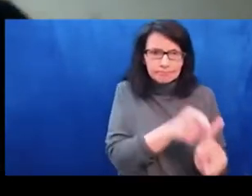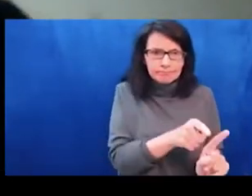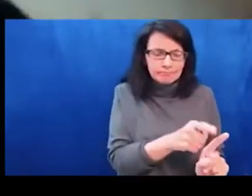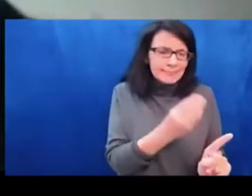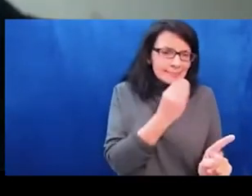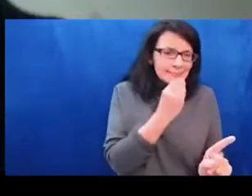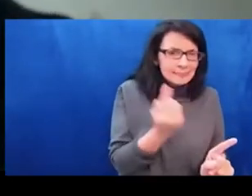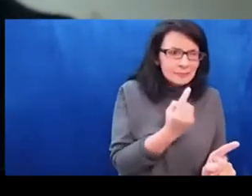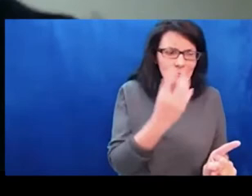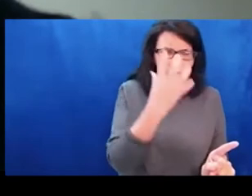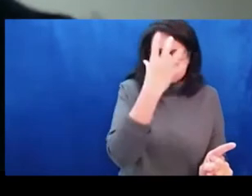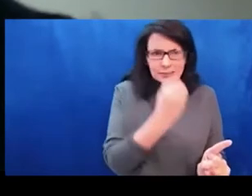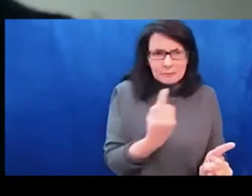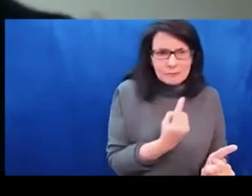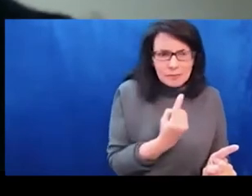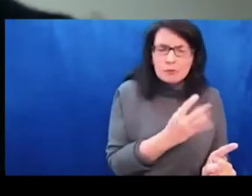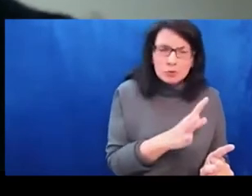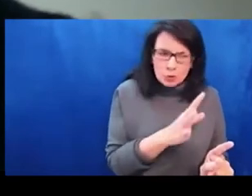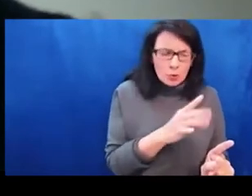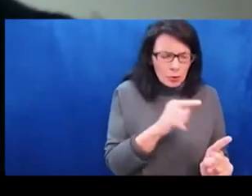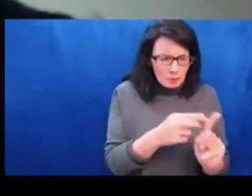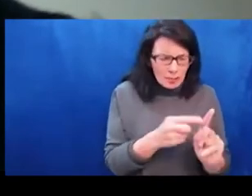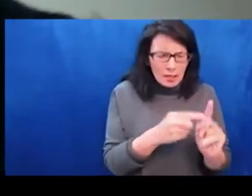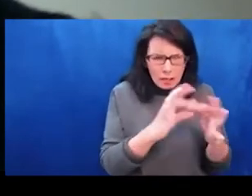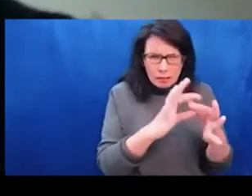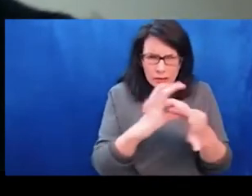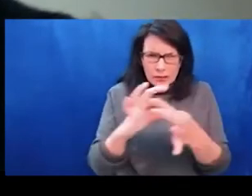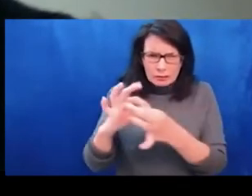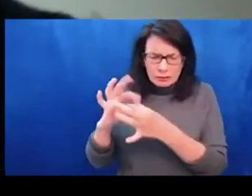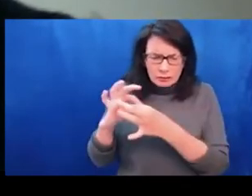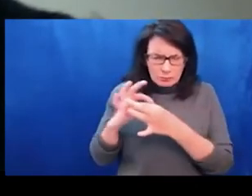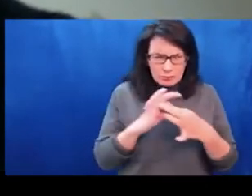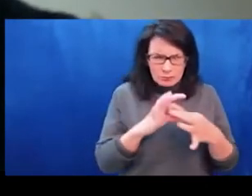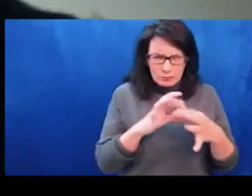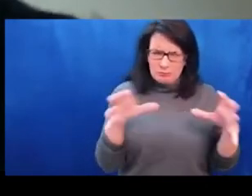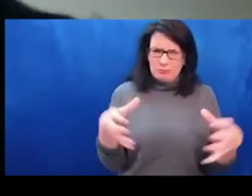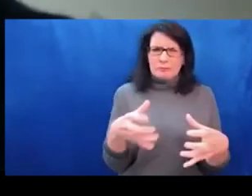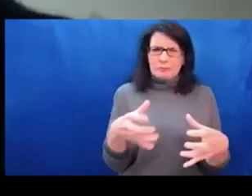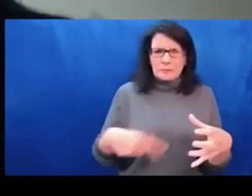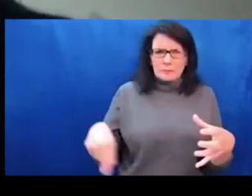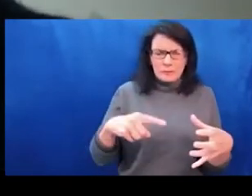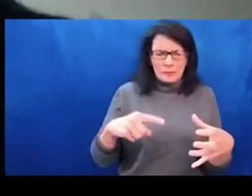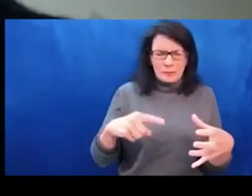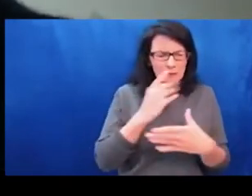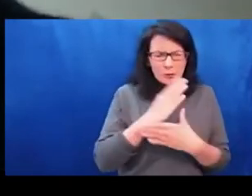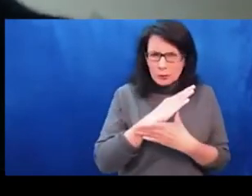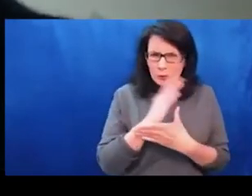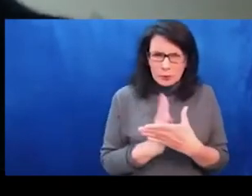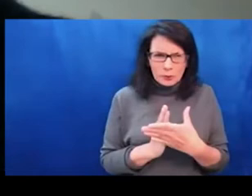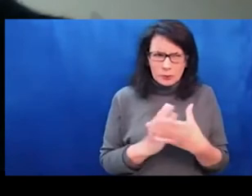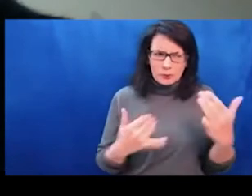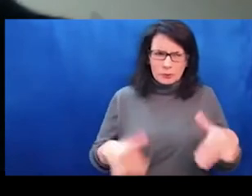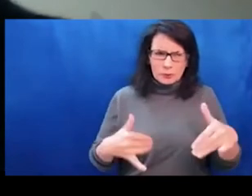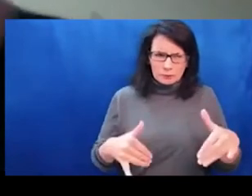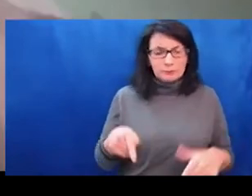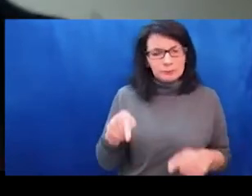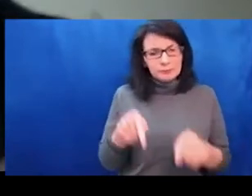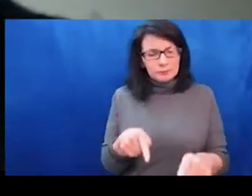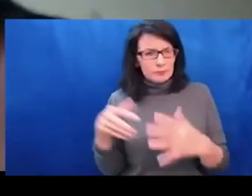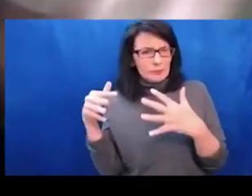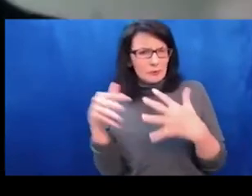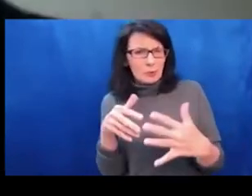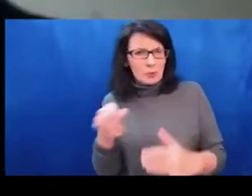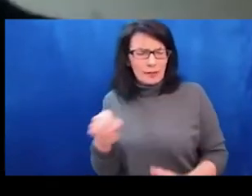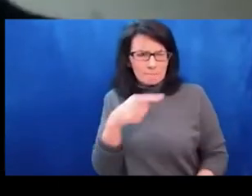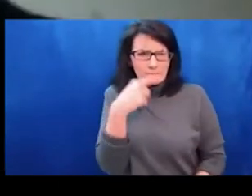of them are in Europe. And, you know, and to this day, families, you know, people are sending their women